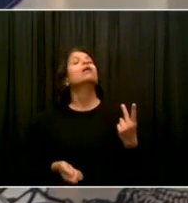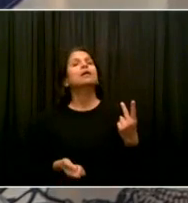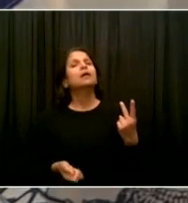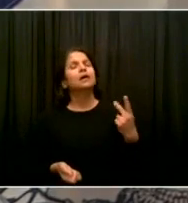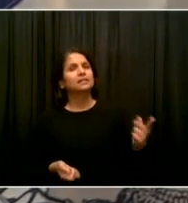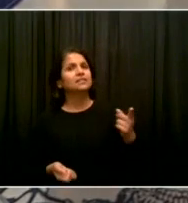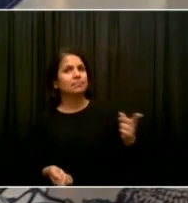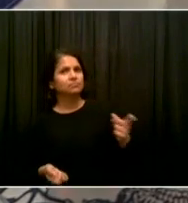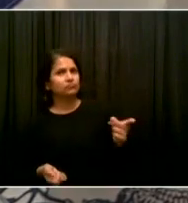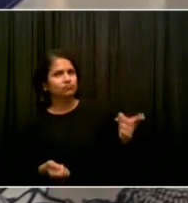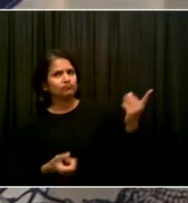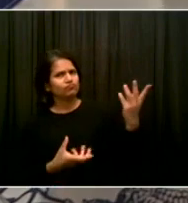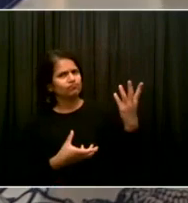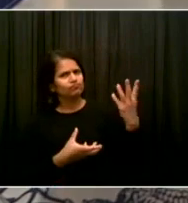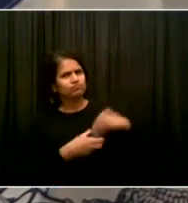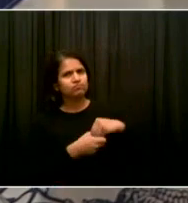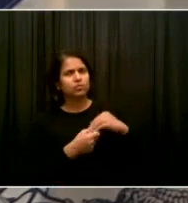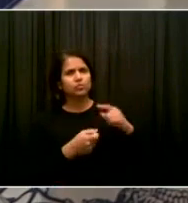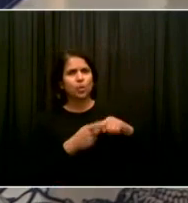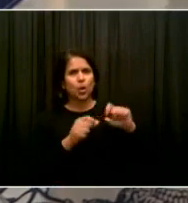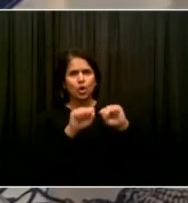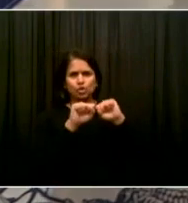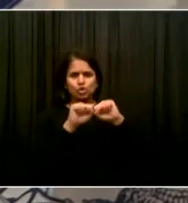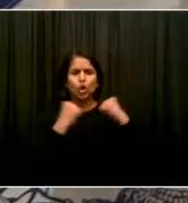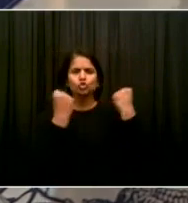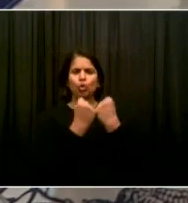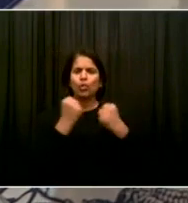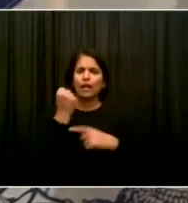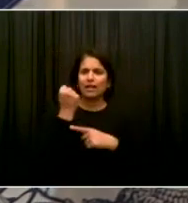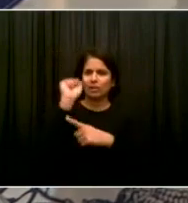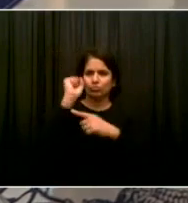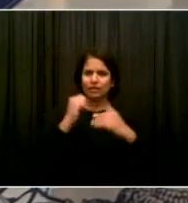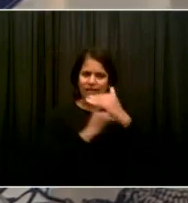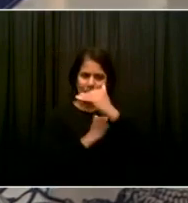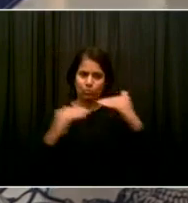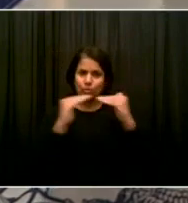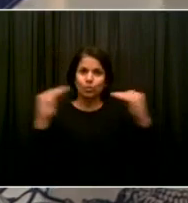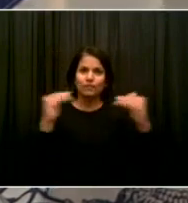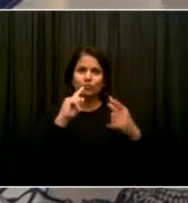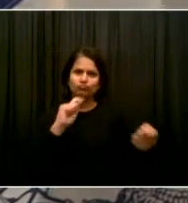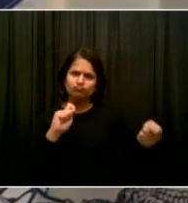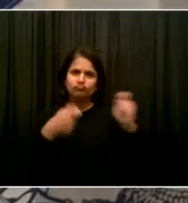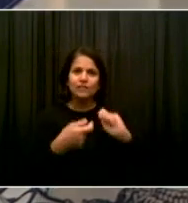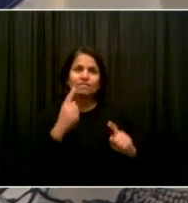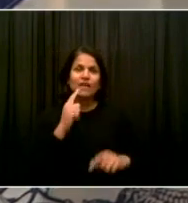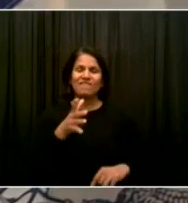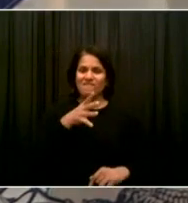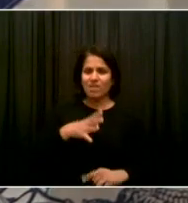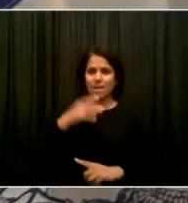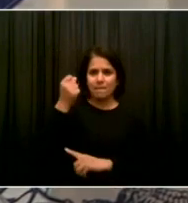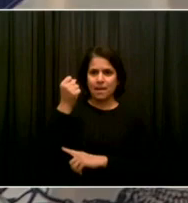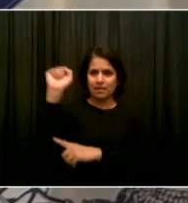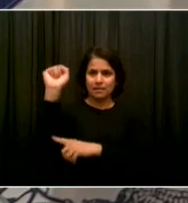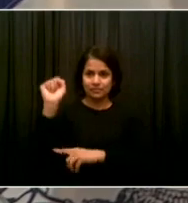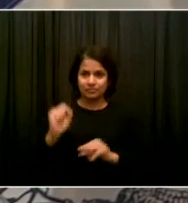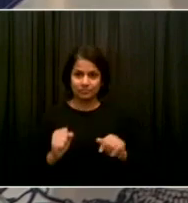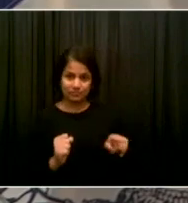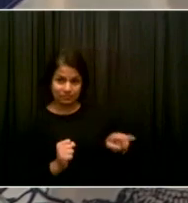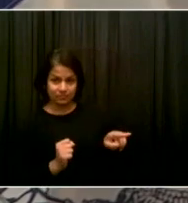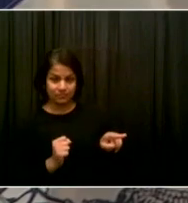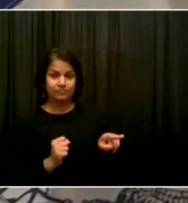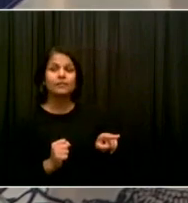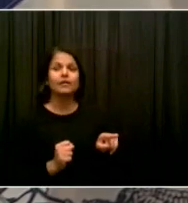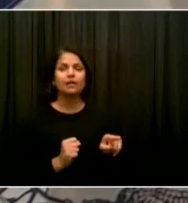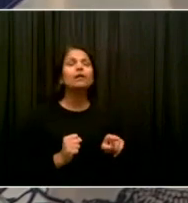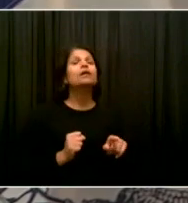means in real life and in practice that can reach so many people. And who said to me when we were thinking about the great New